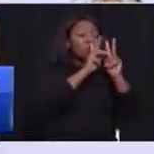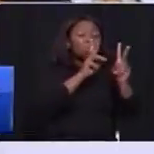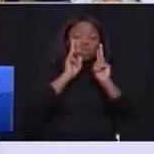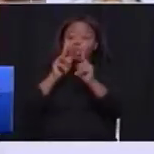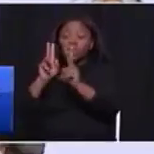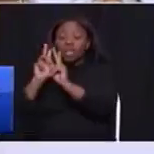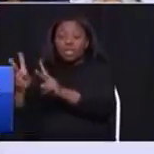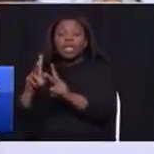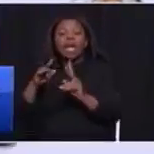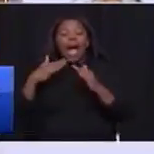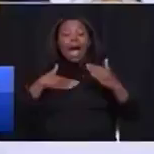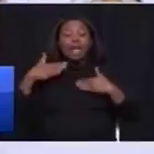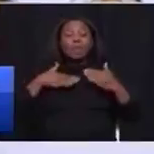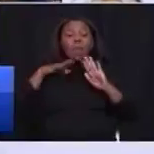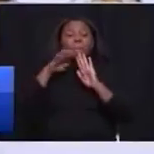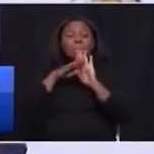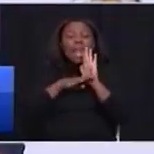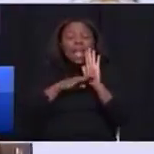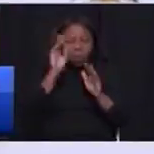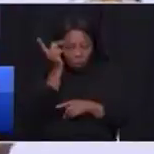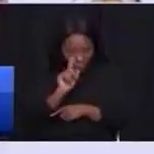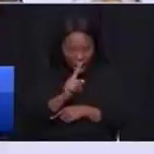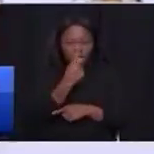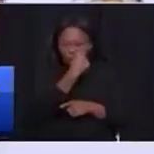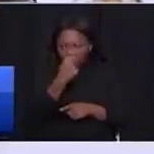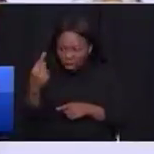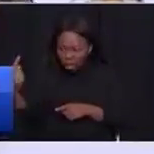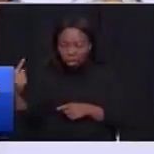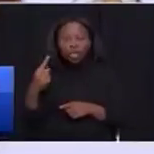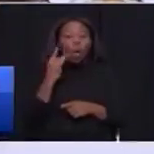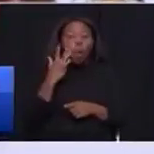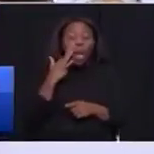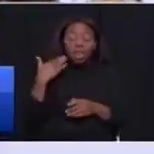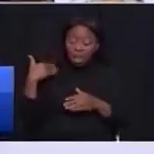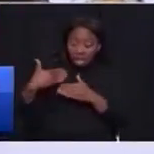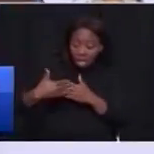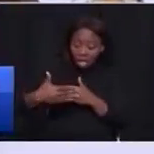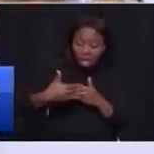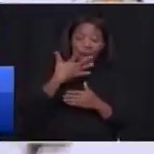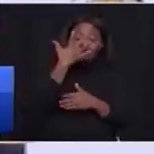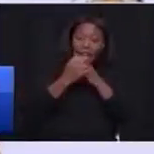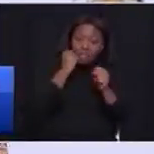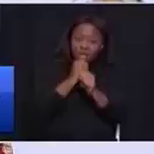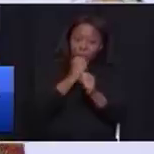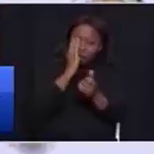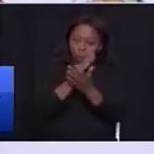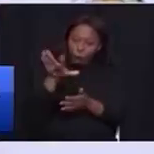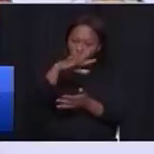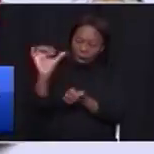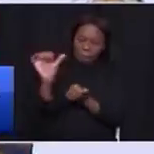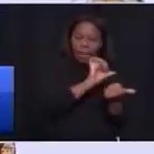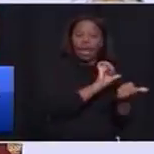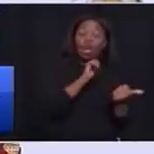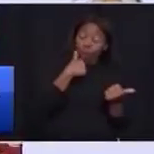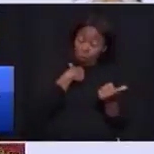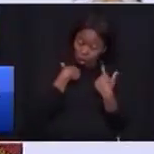administration is on each one of them over the next five years to bring them back on track. That's what